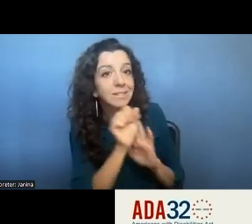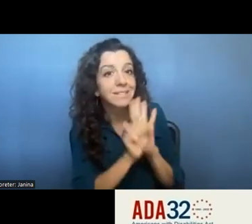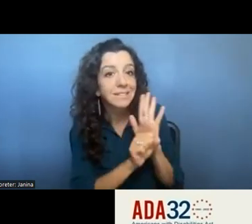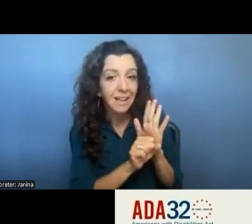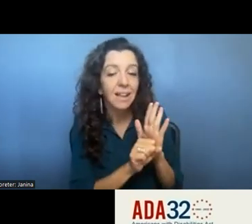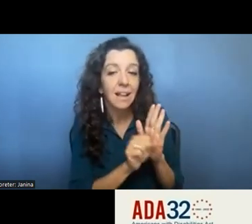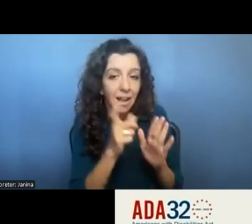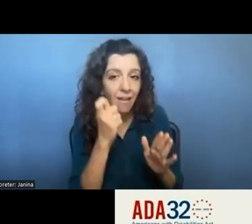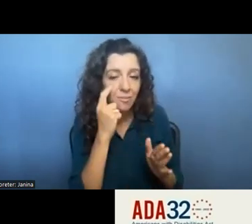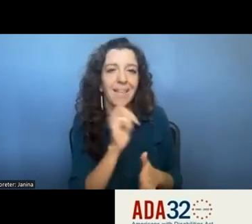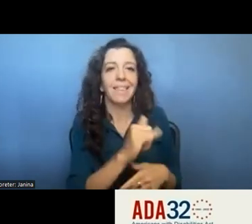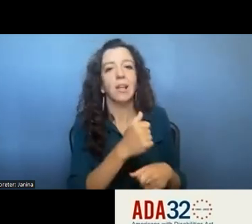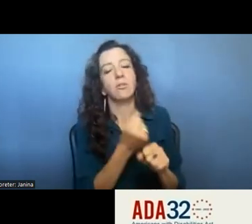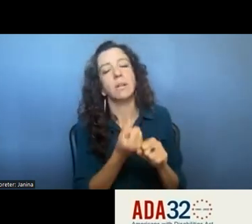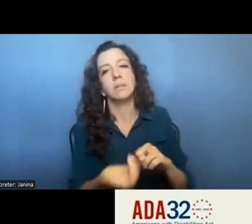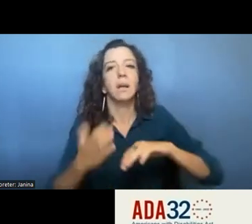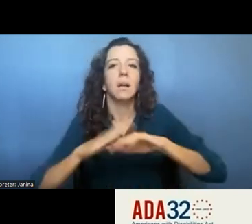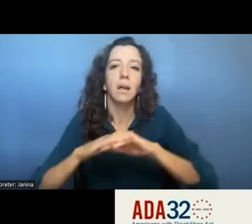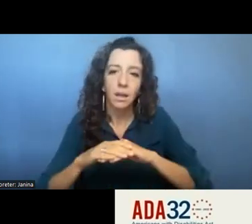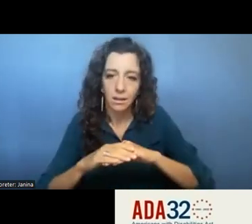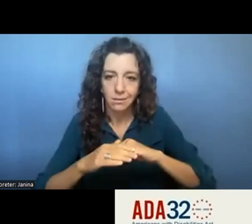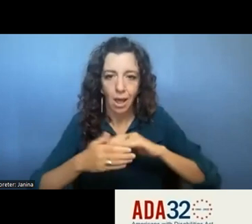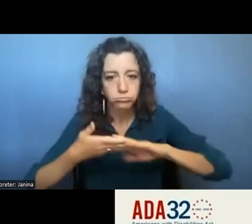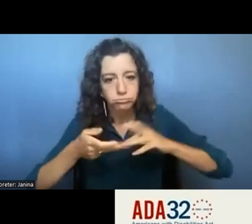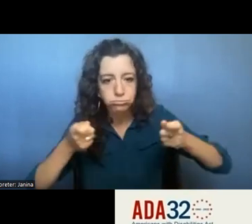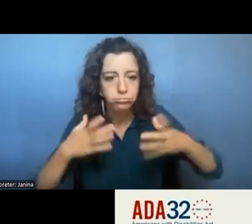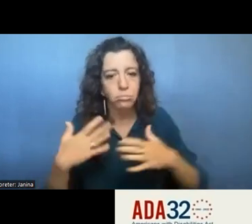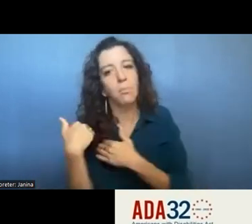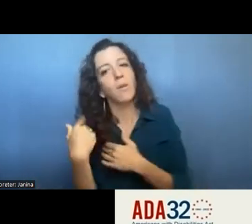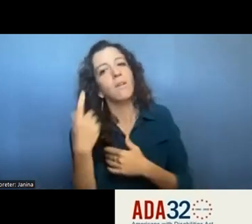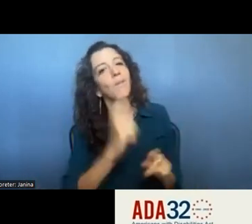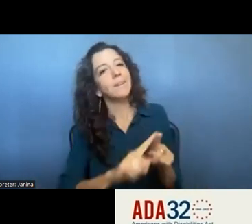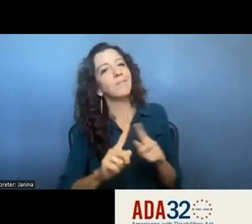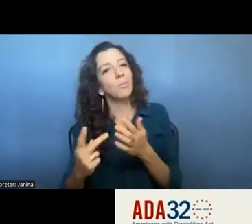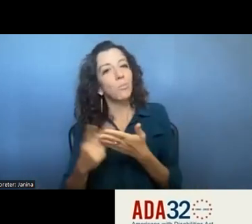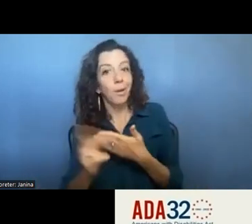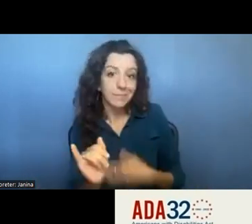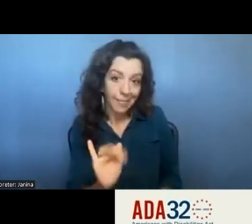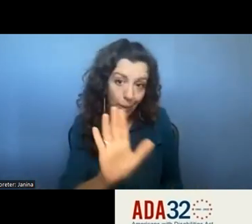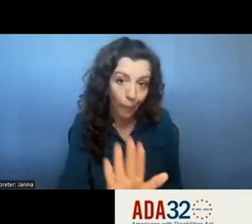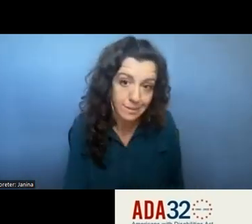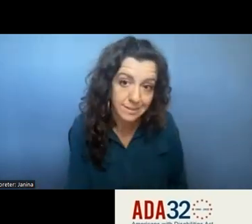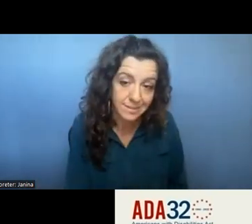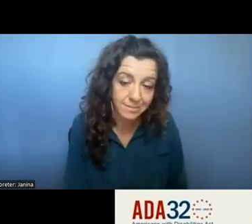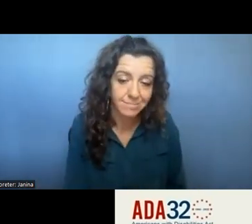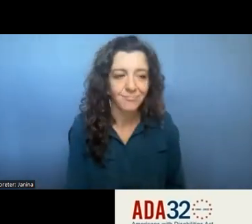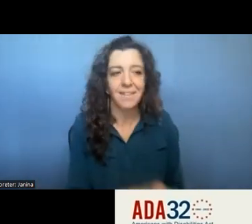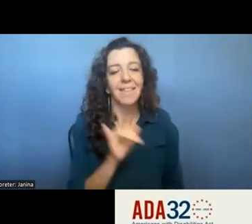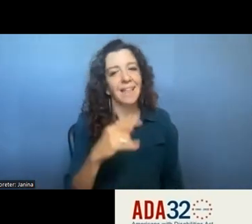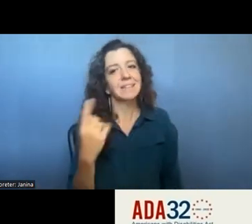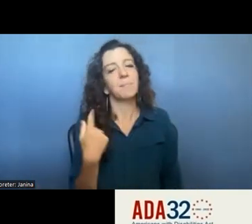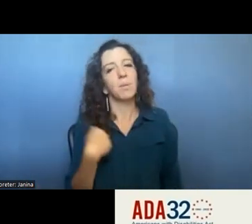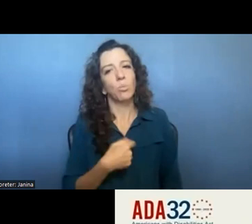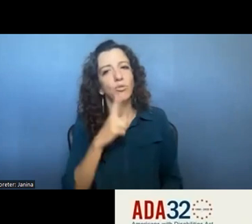create additional administrative burdens on programs like yours um that's something we'd encourage